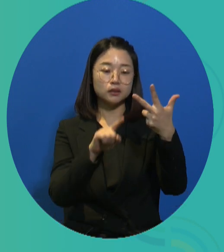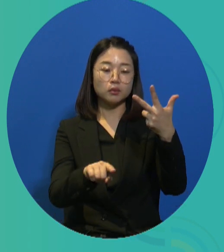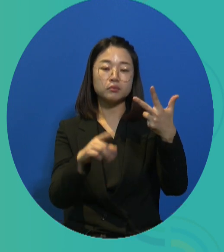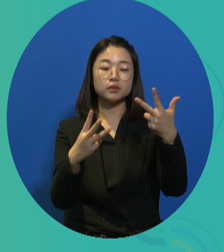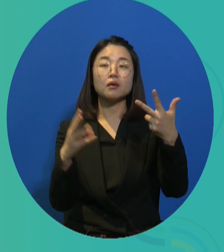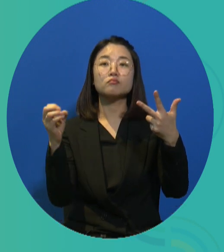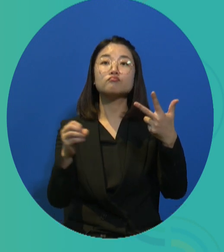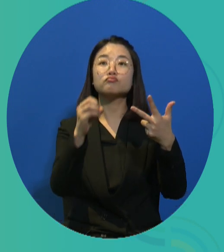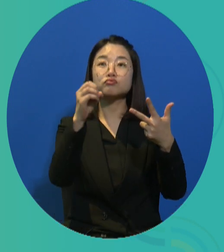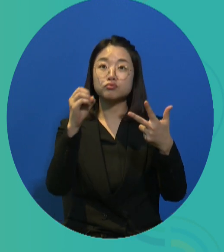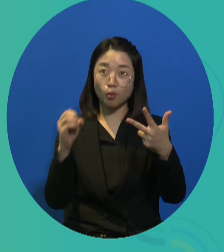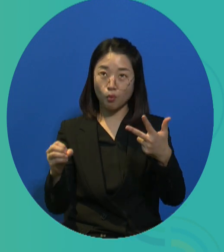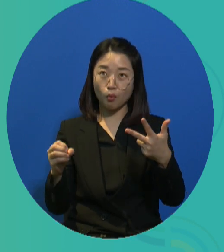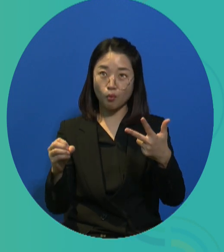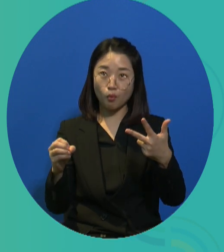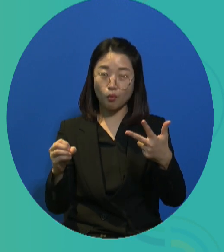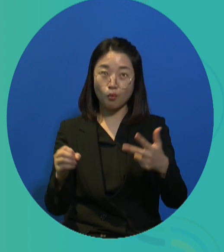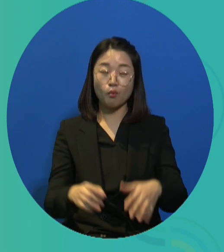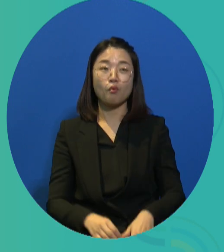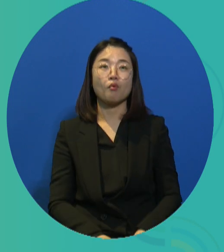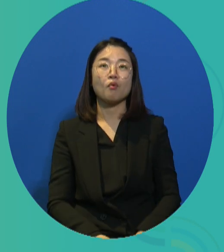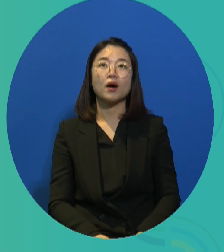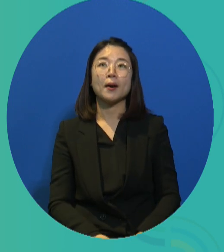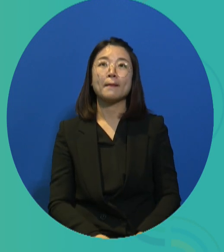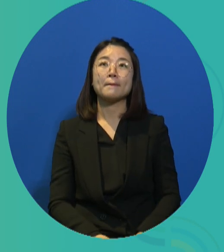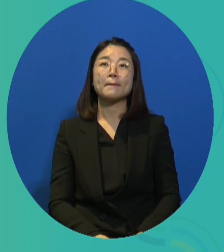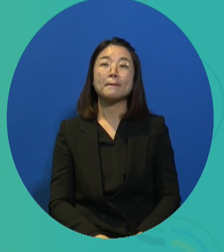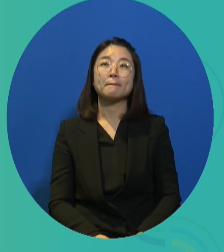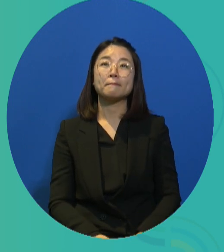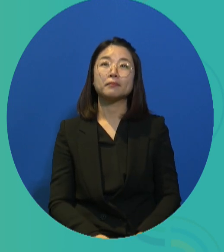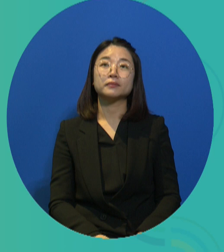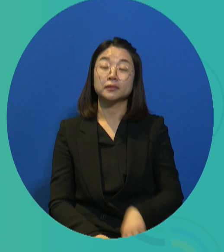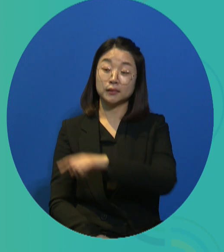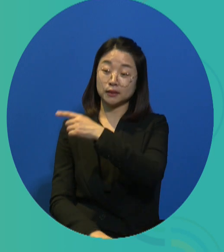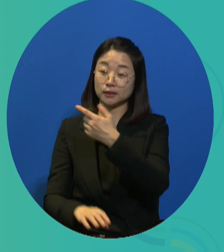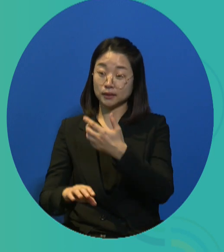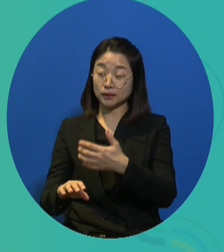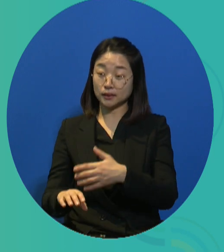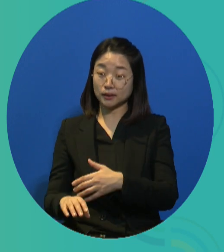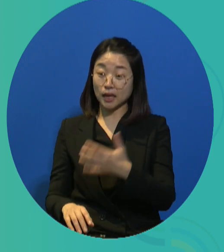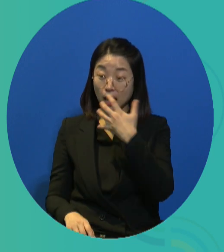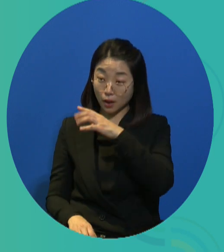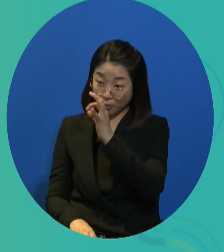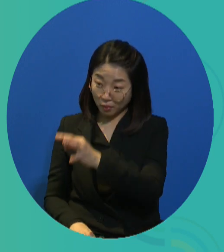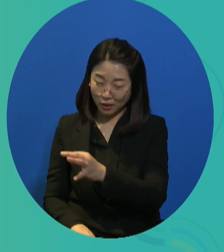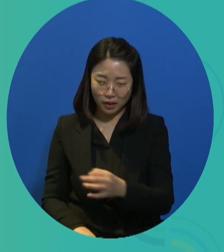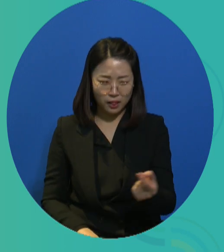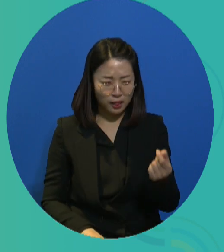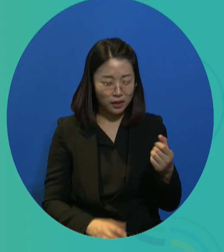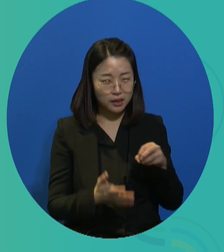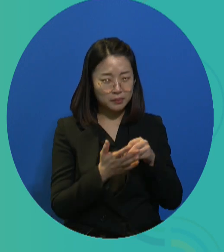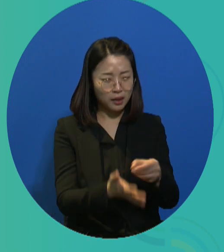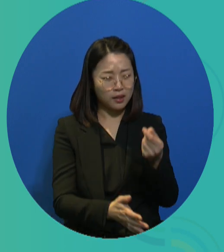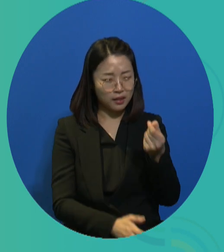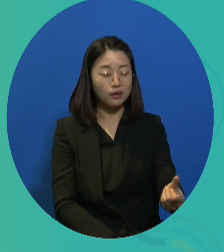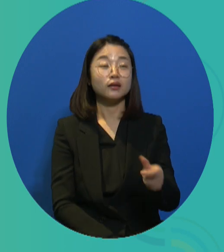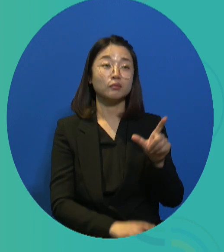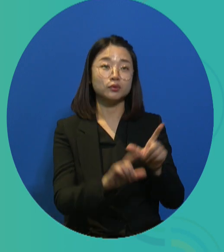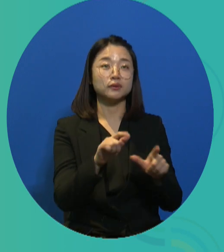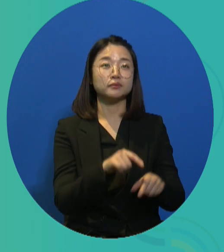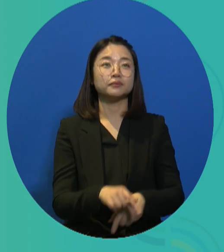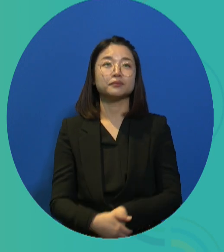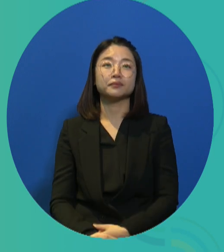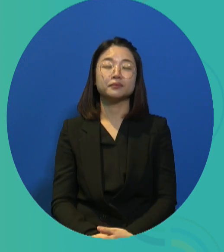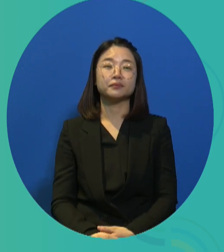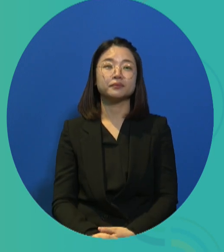37 percent of the disabled persons participate in the labor market, while the national average is more than 70 percent. So you can see